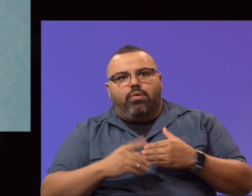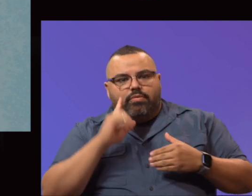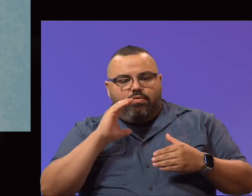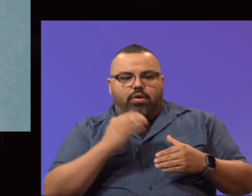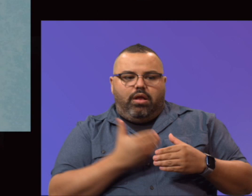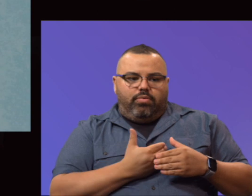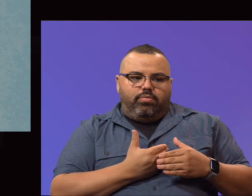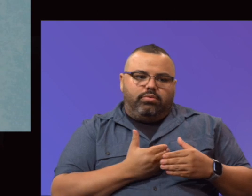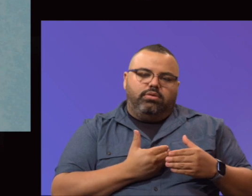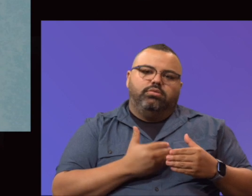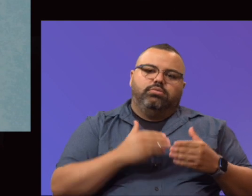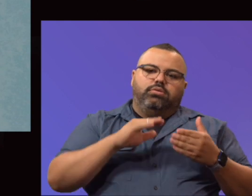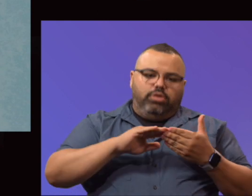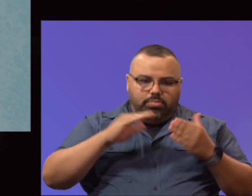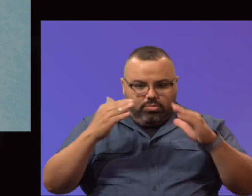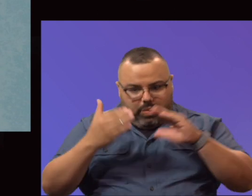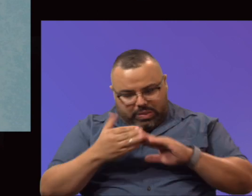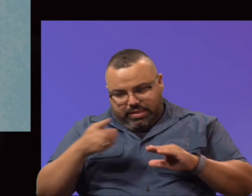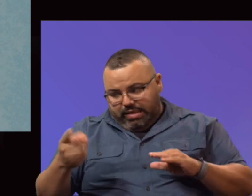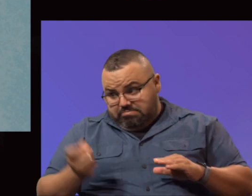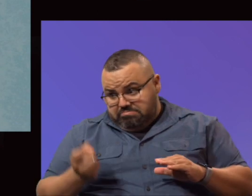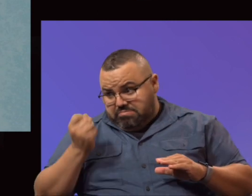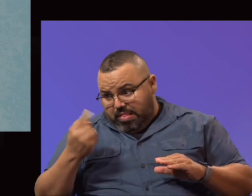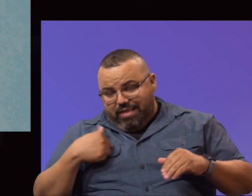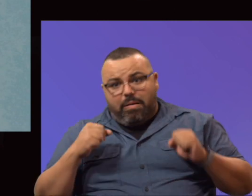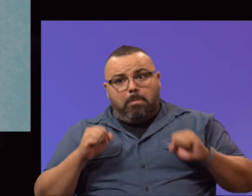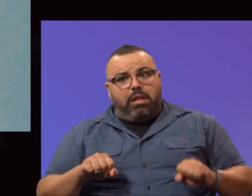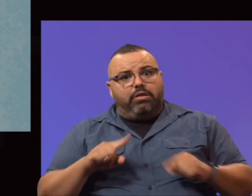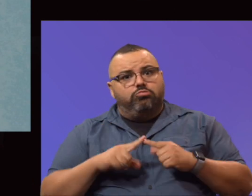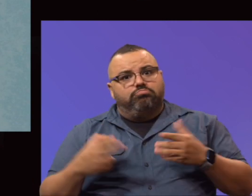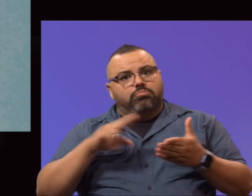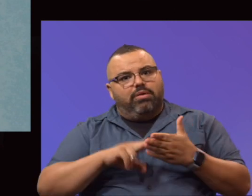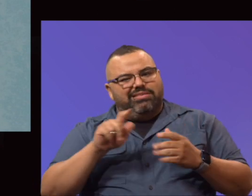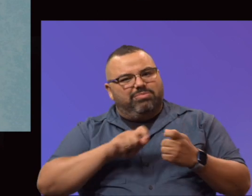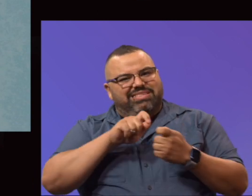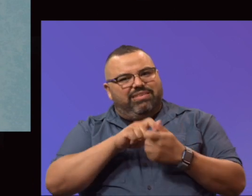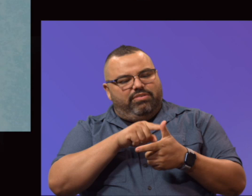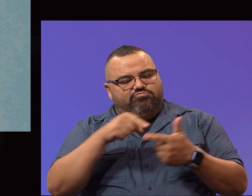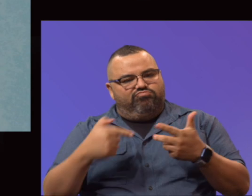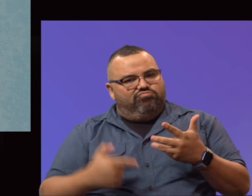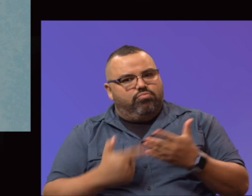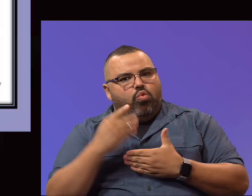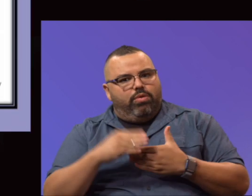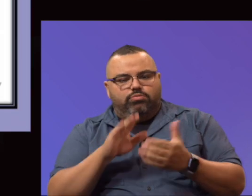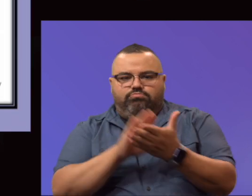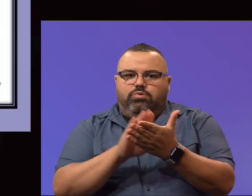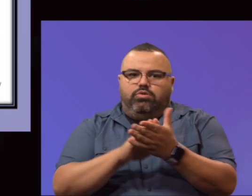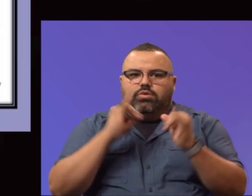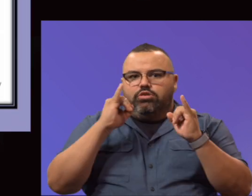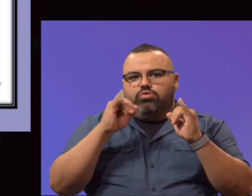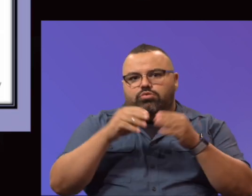our community so that they understand and they have the ability to enroll in these particular programs. So kudos to our instructional